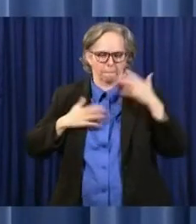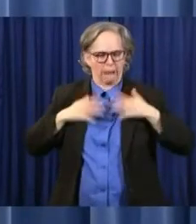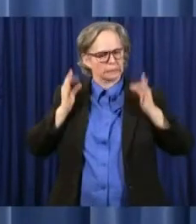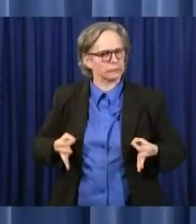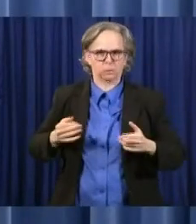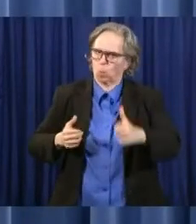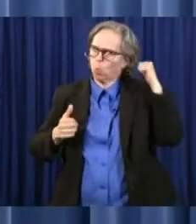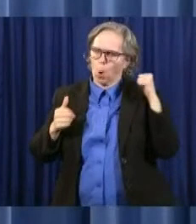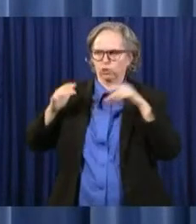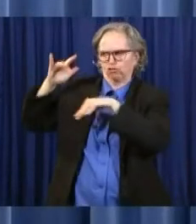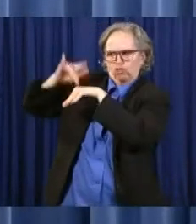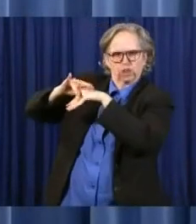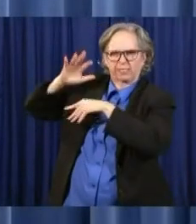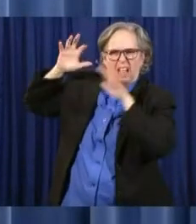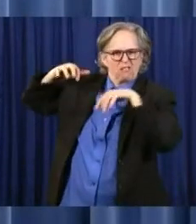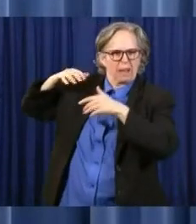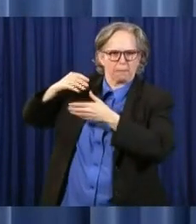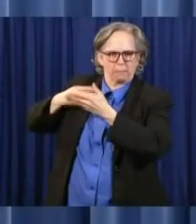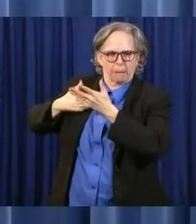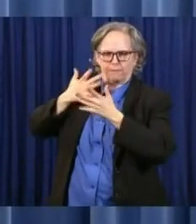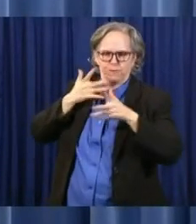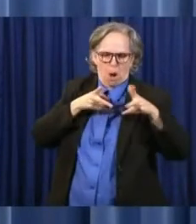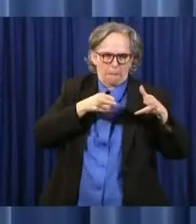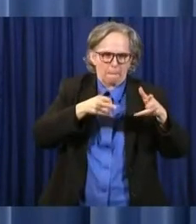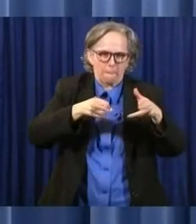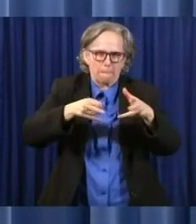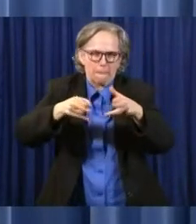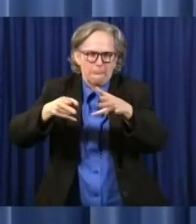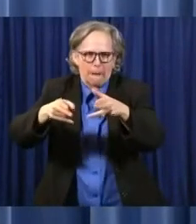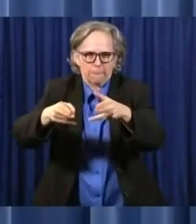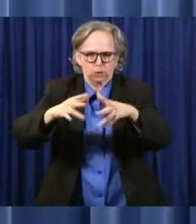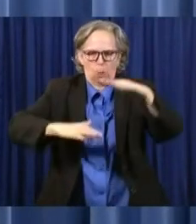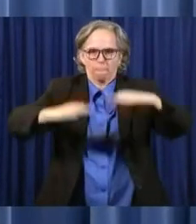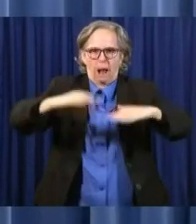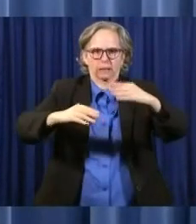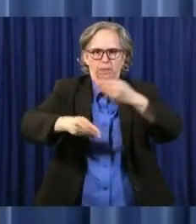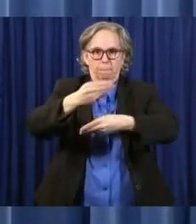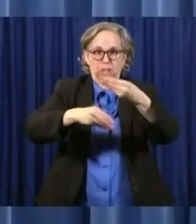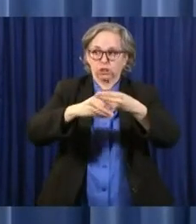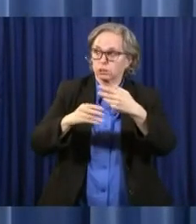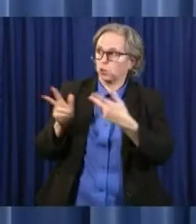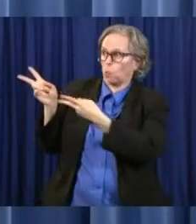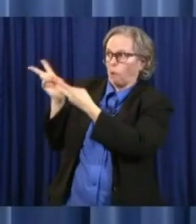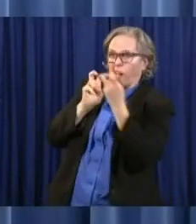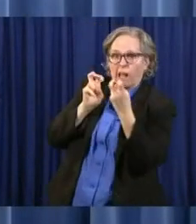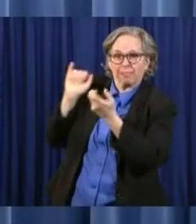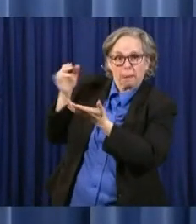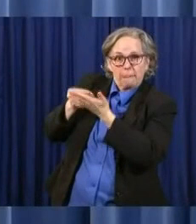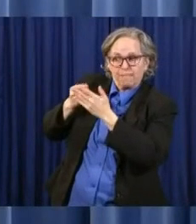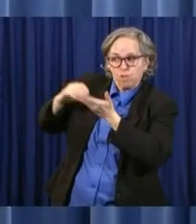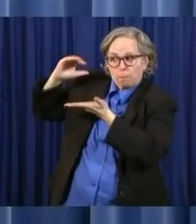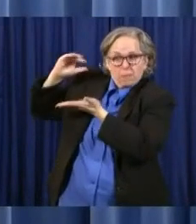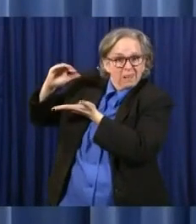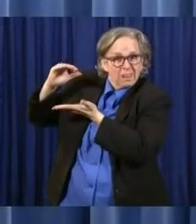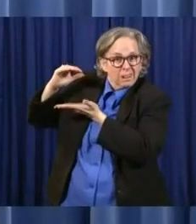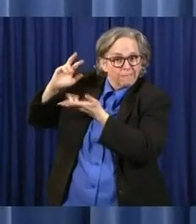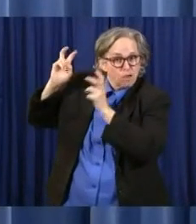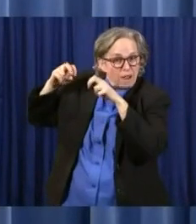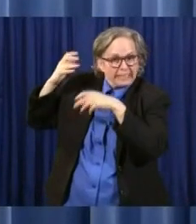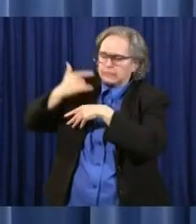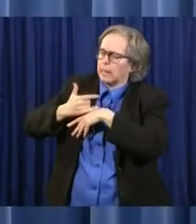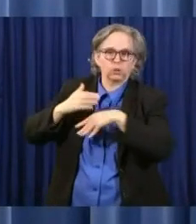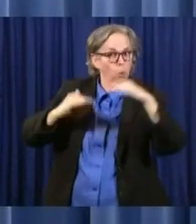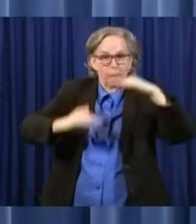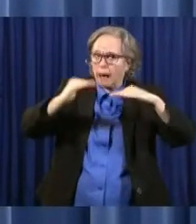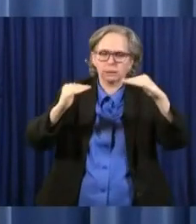balance the budget for the next two months. And I will explain this in more detail in a moment. But simply